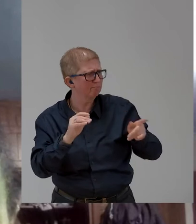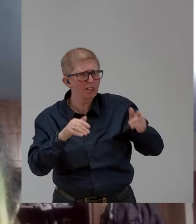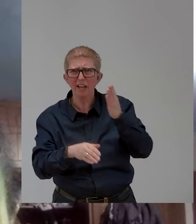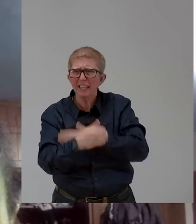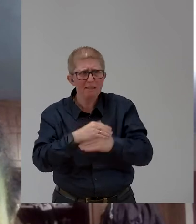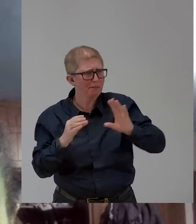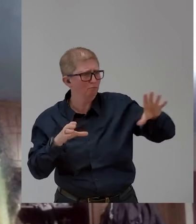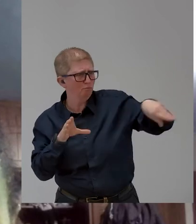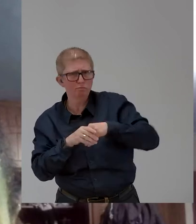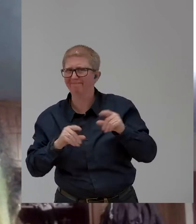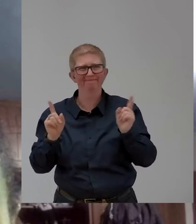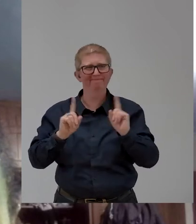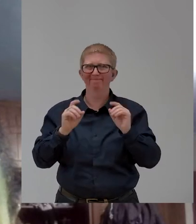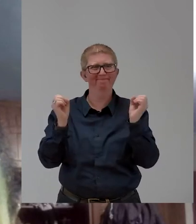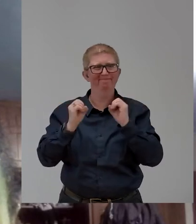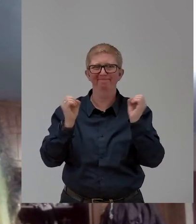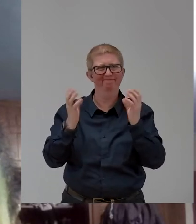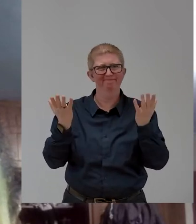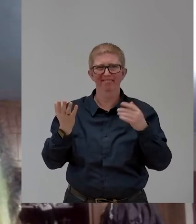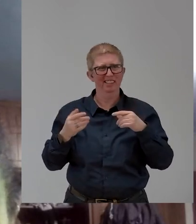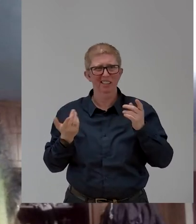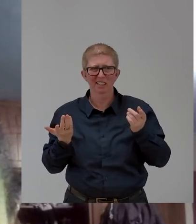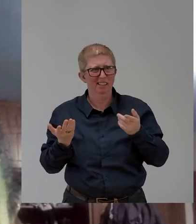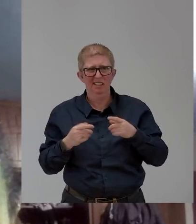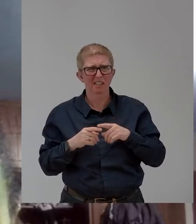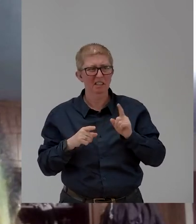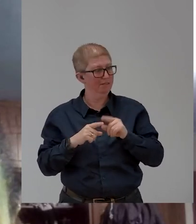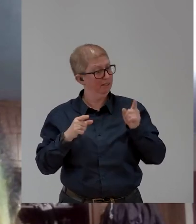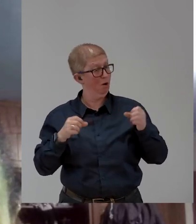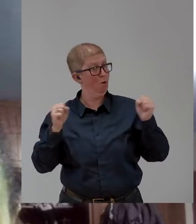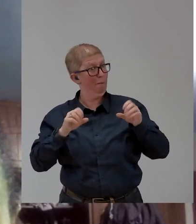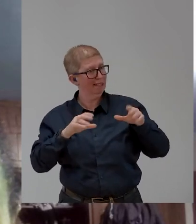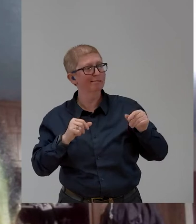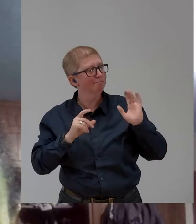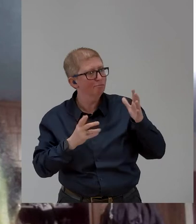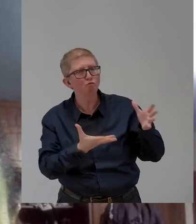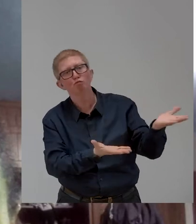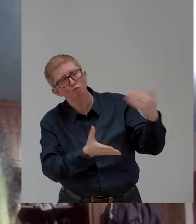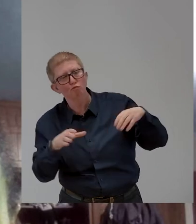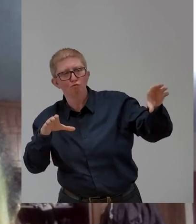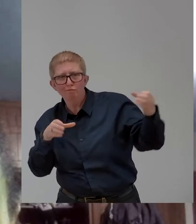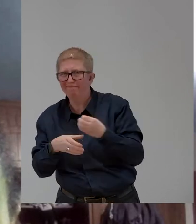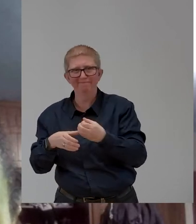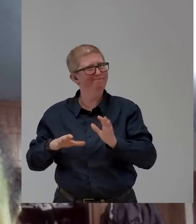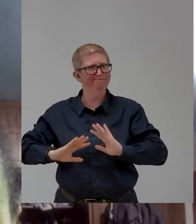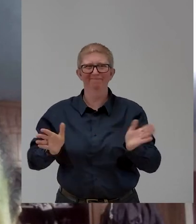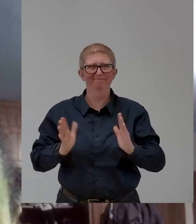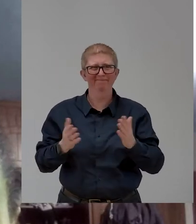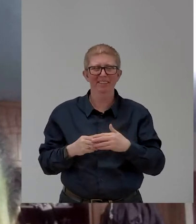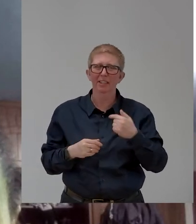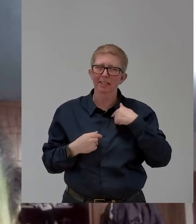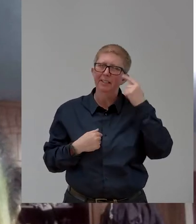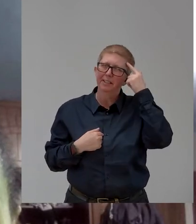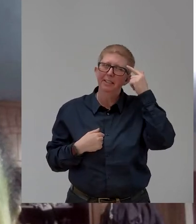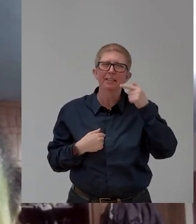It's nowadays companies feel maybe it's their obligation and, you know, sometimes they get convinced. But I would say that there is a huge potential